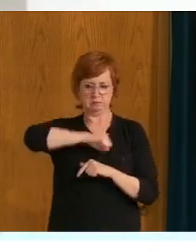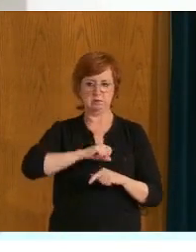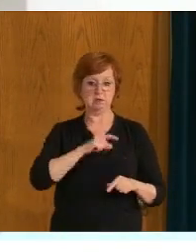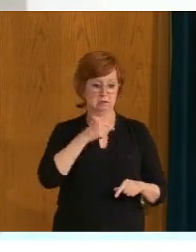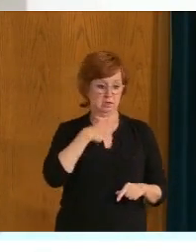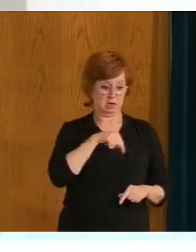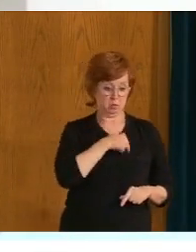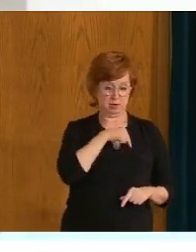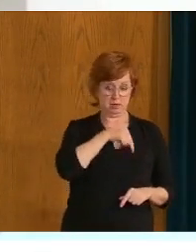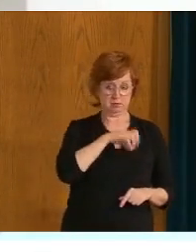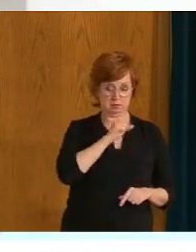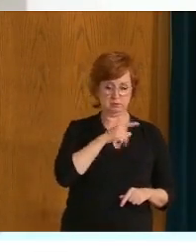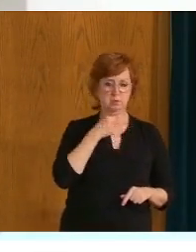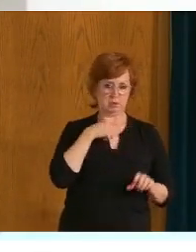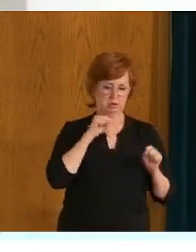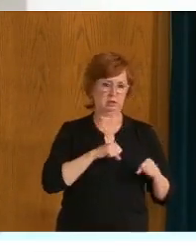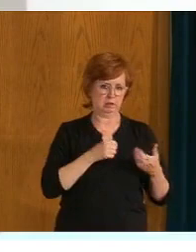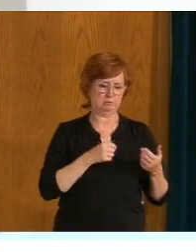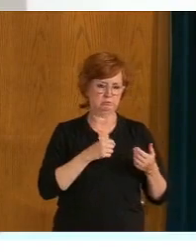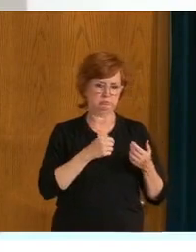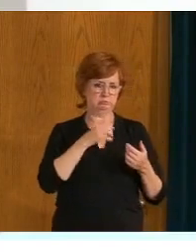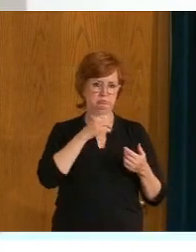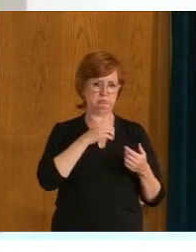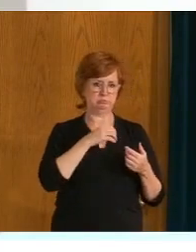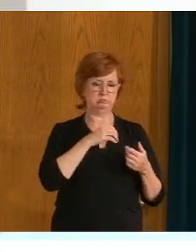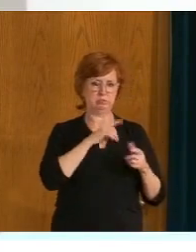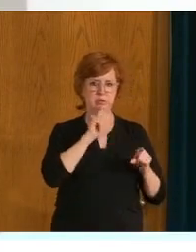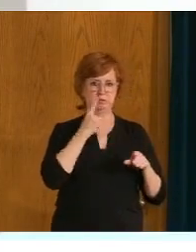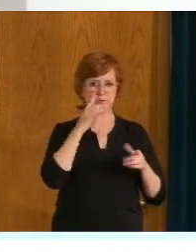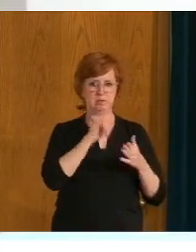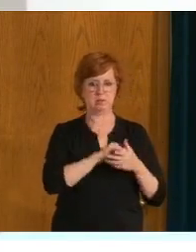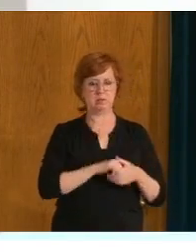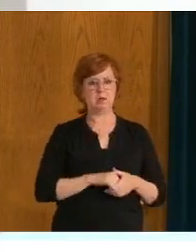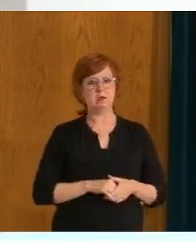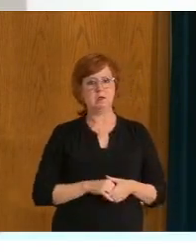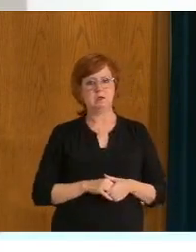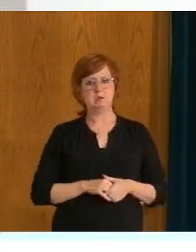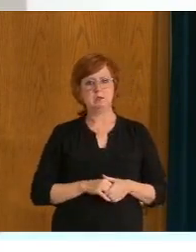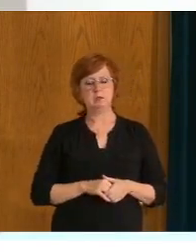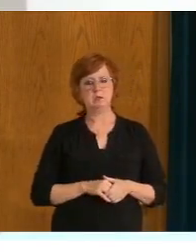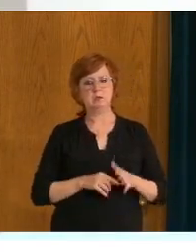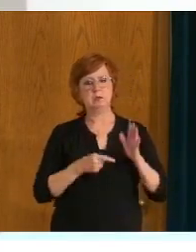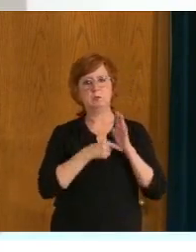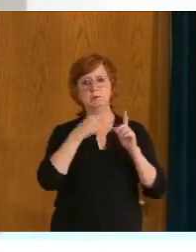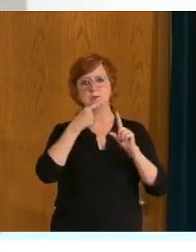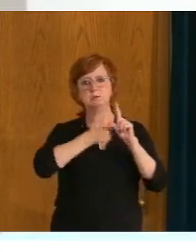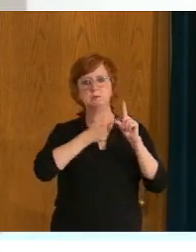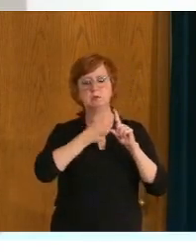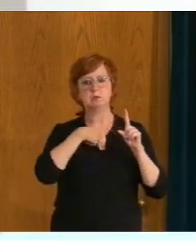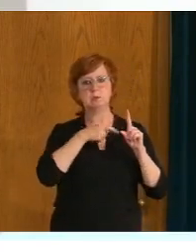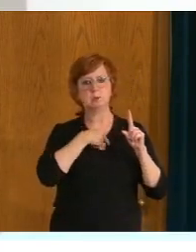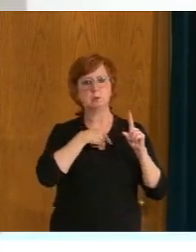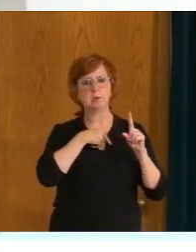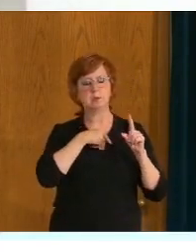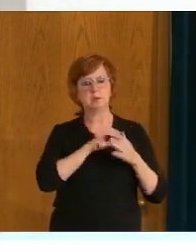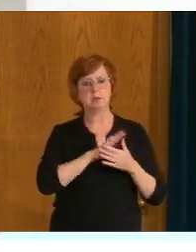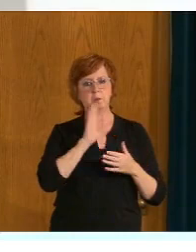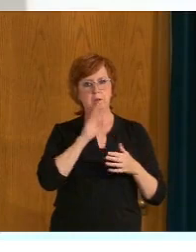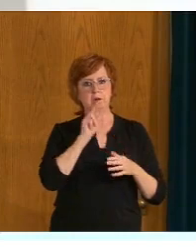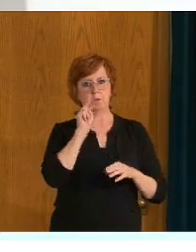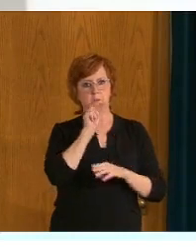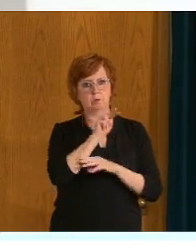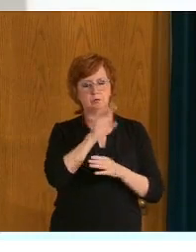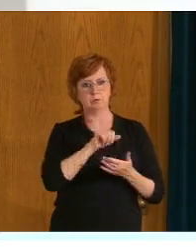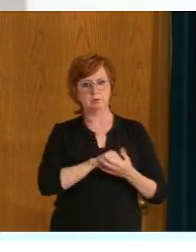can certainly, you know, we do drill down, uh, to some extent on a, on a monthly basis and we can certainly bring, uh, some of